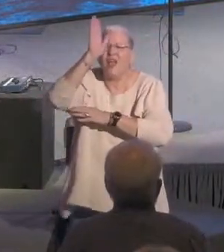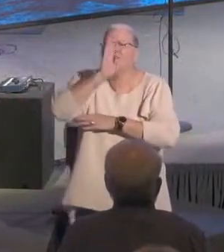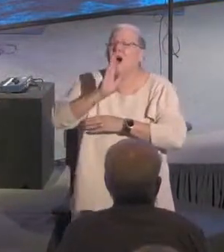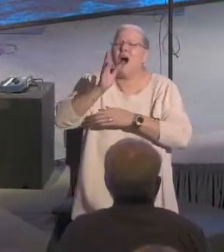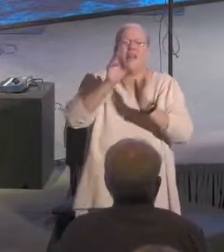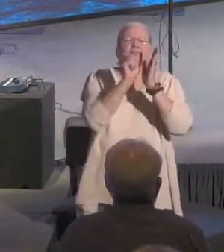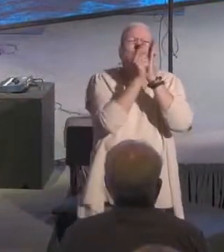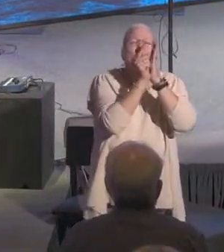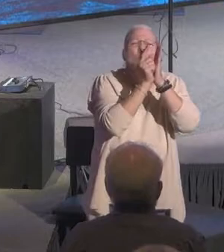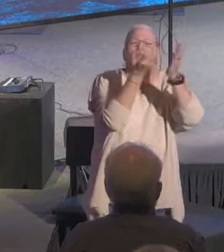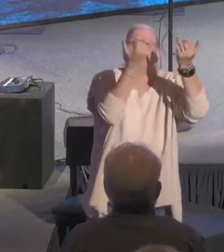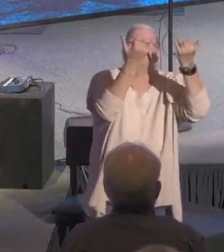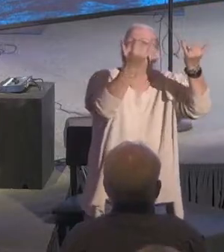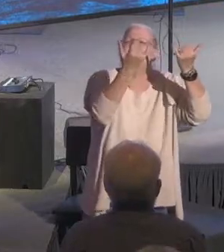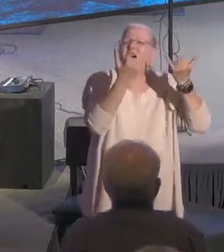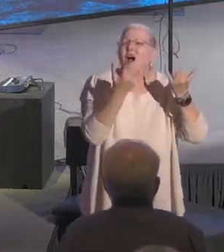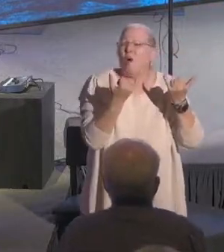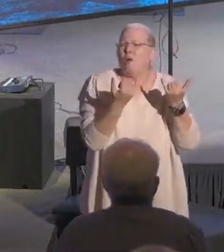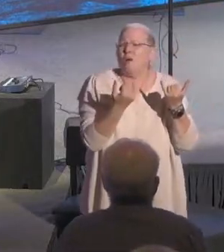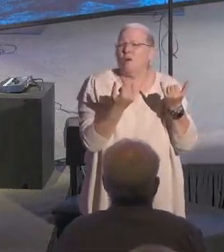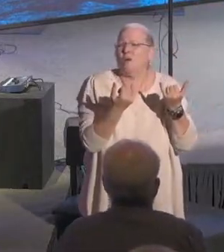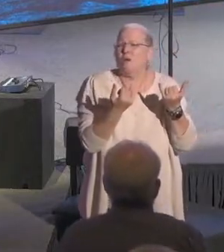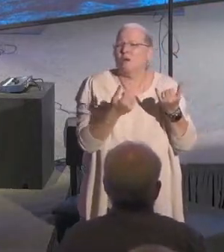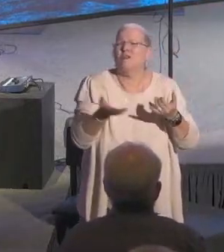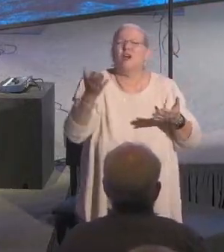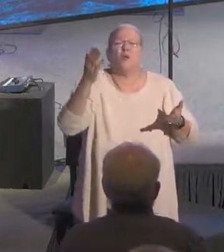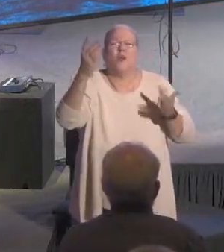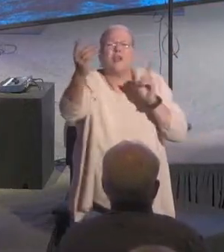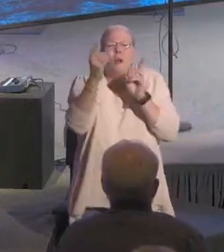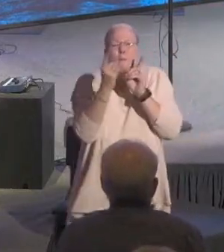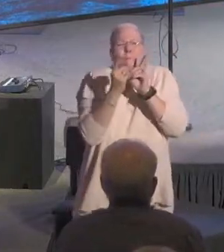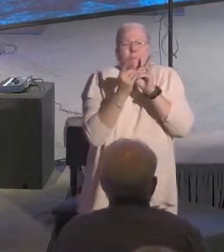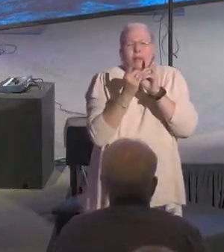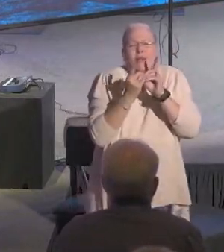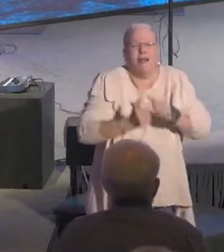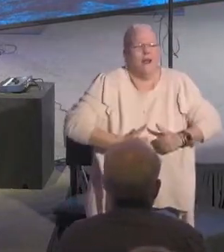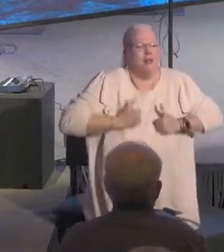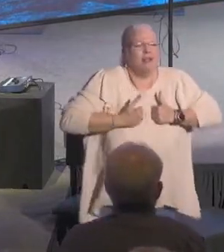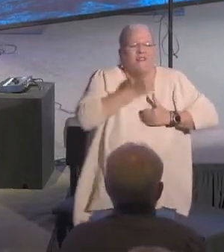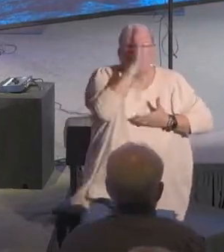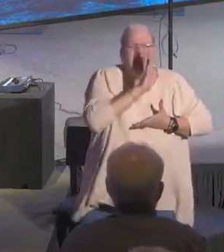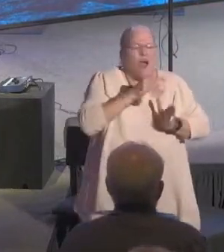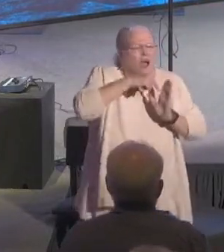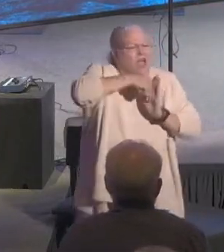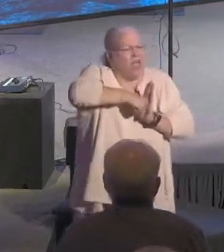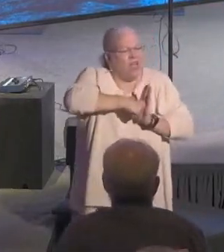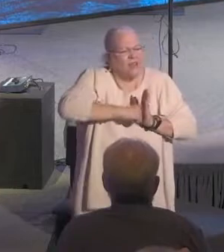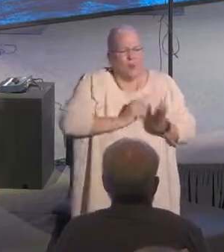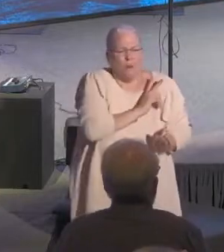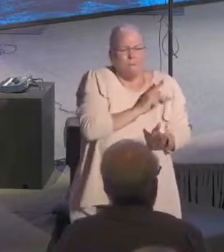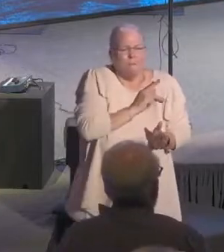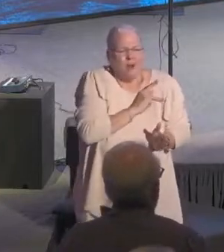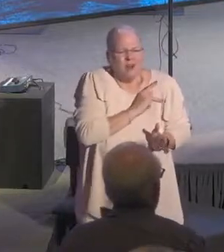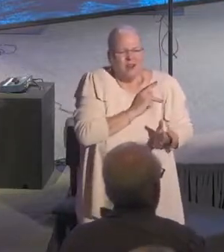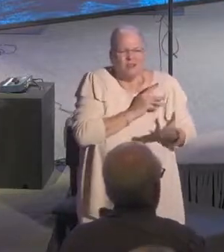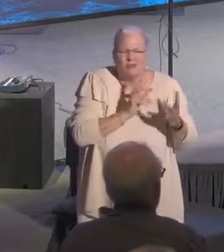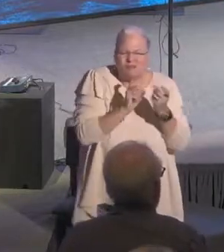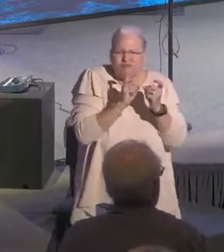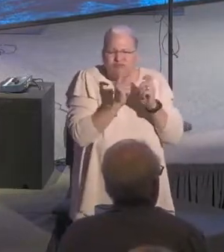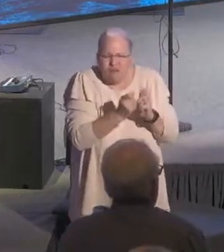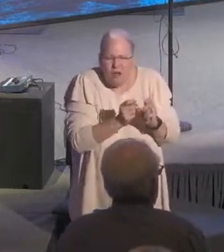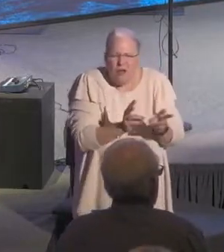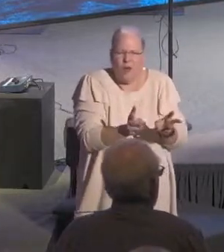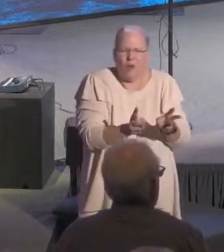moments now, may we encounter the living God in a deeply personal and powerful, life-changing